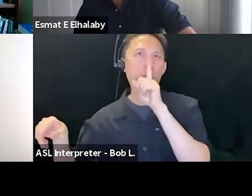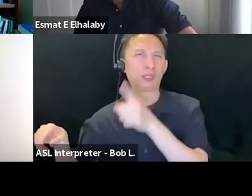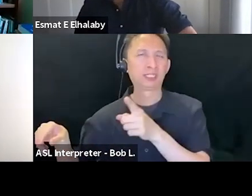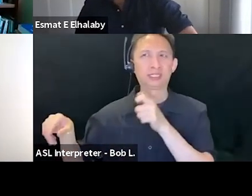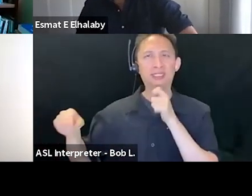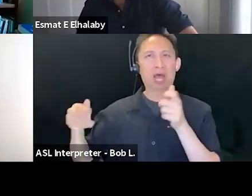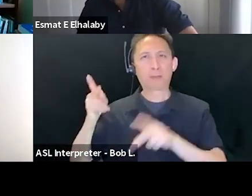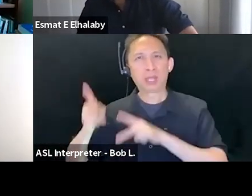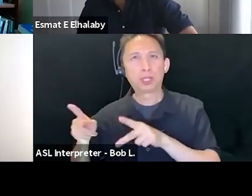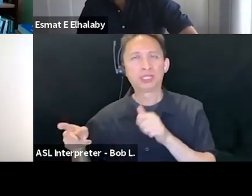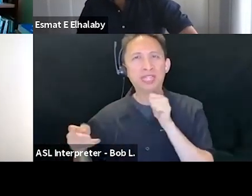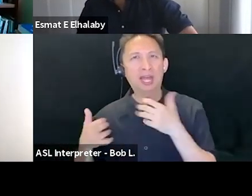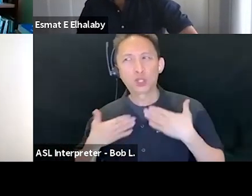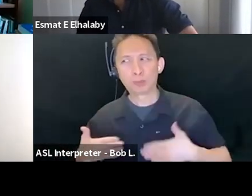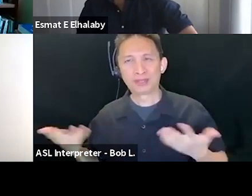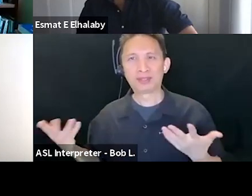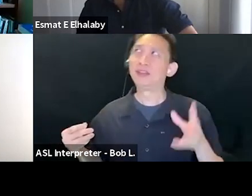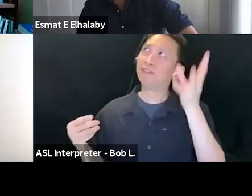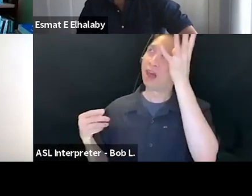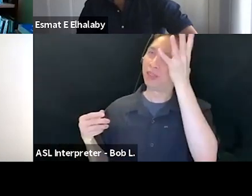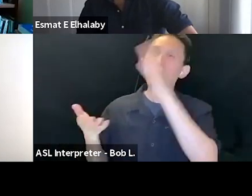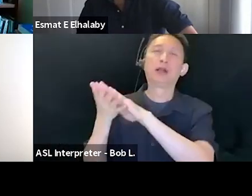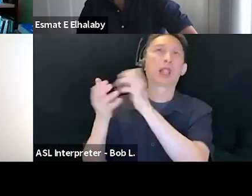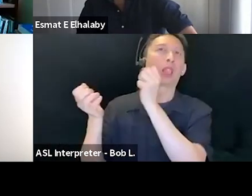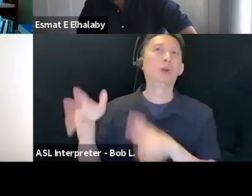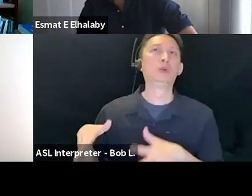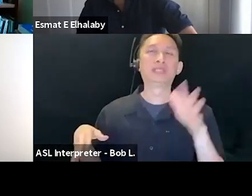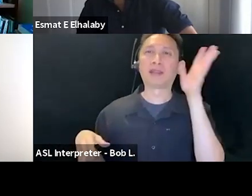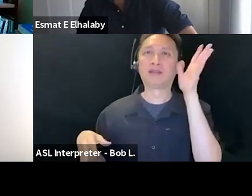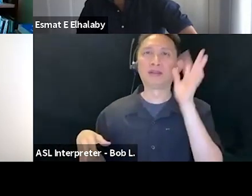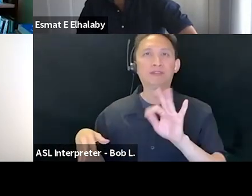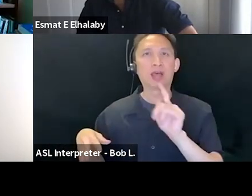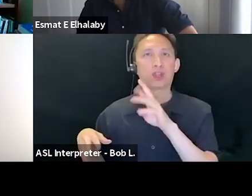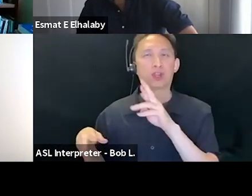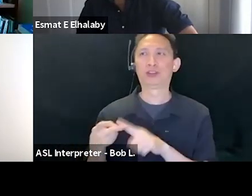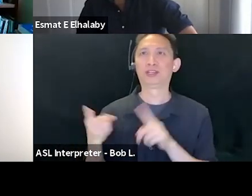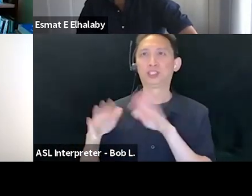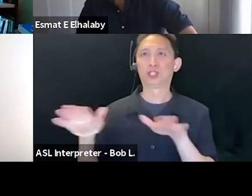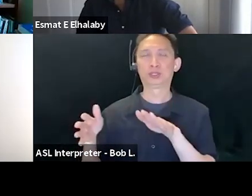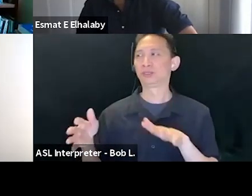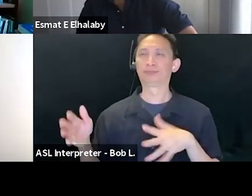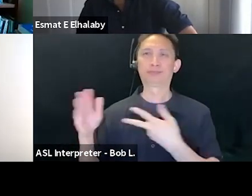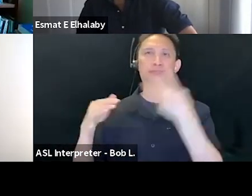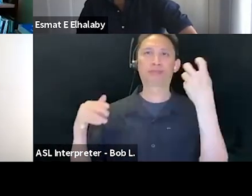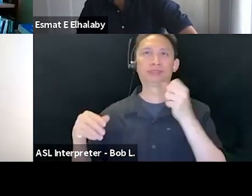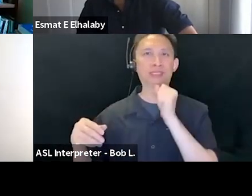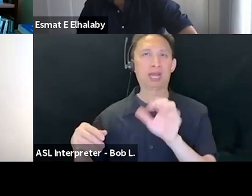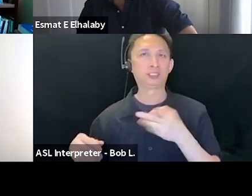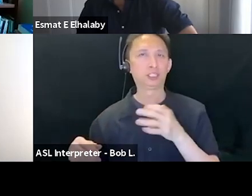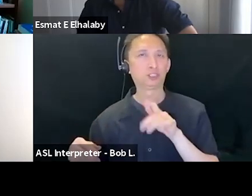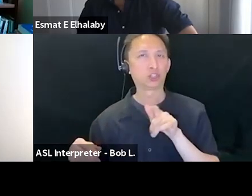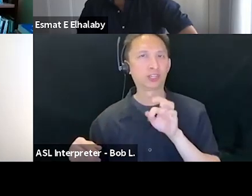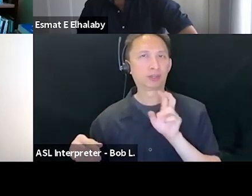fathers and non are unfathed parents are, and the killing is not counted because let me remind all of